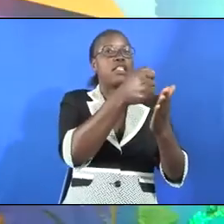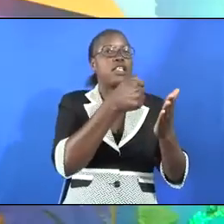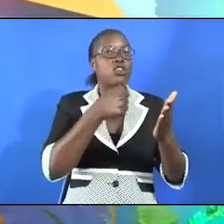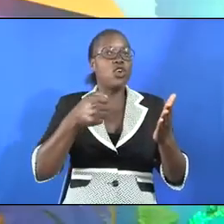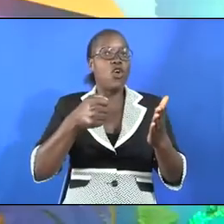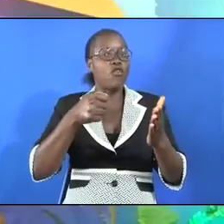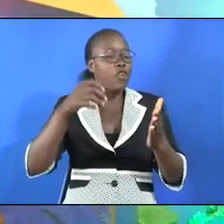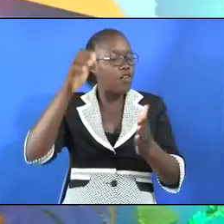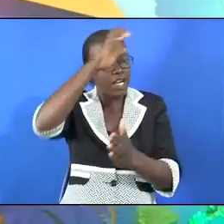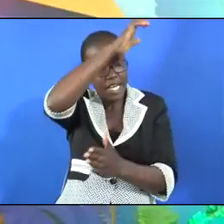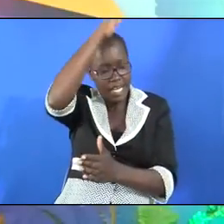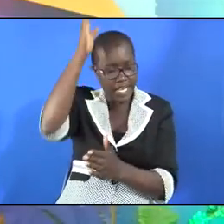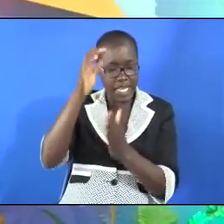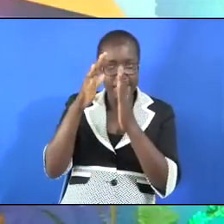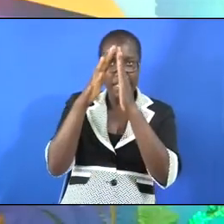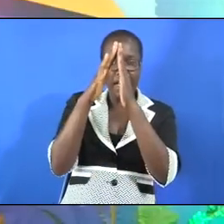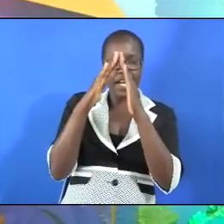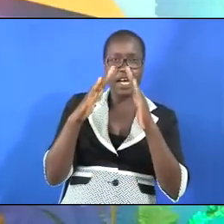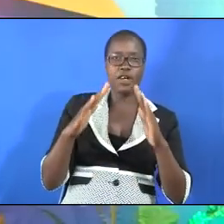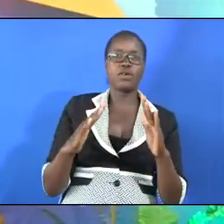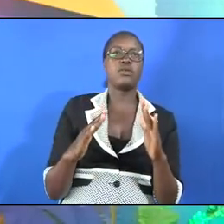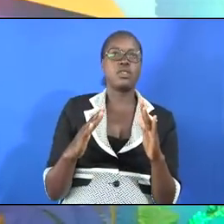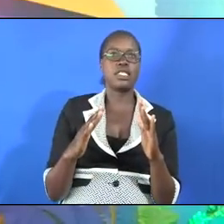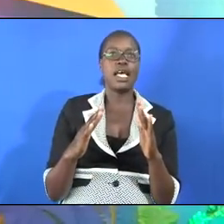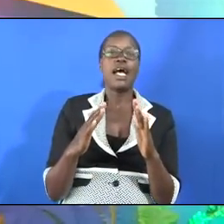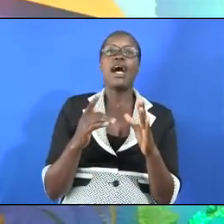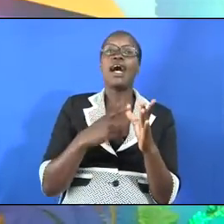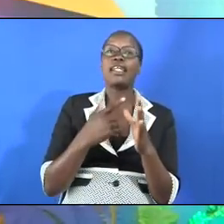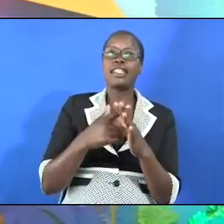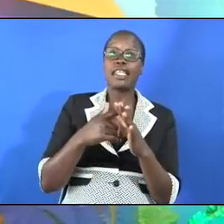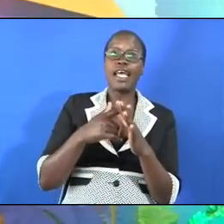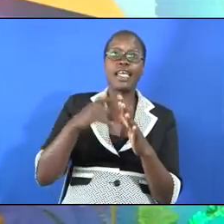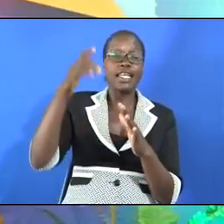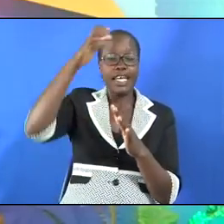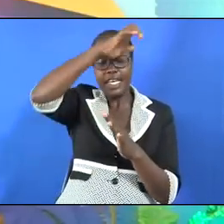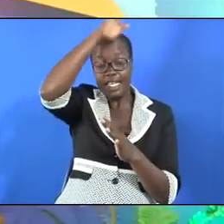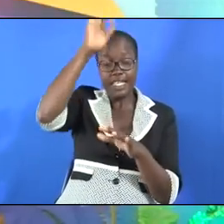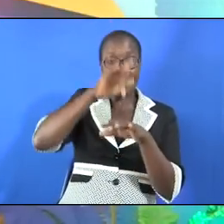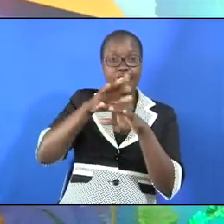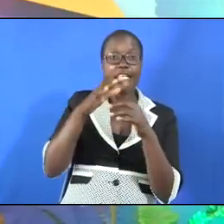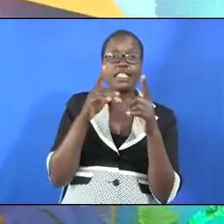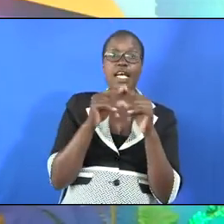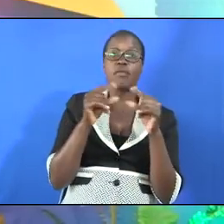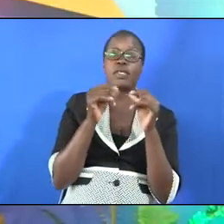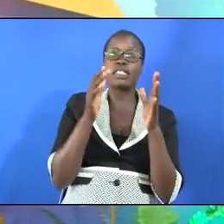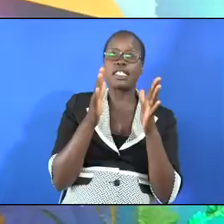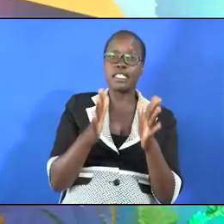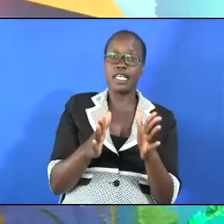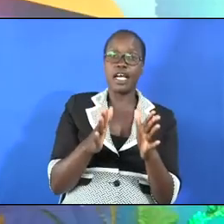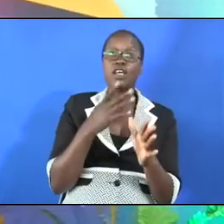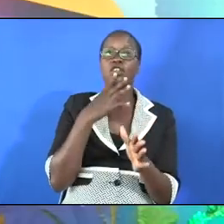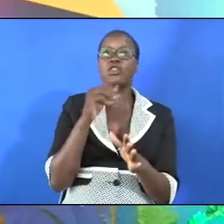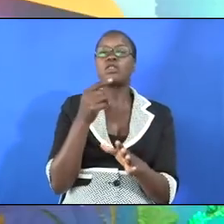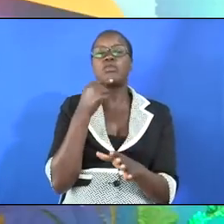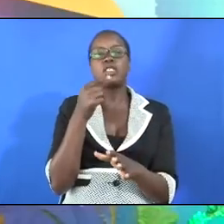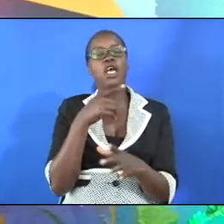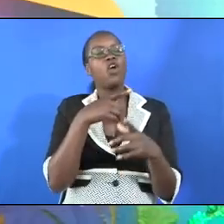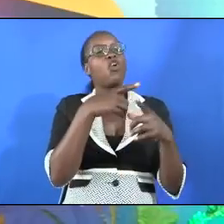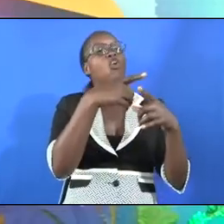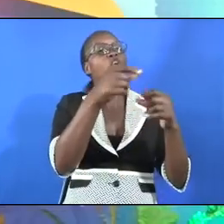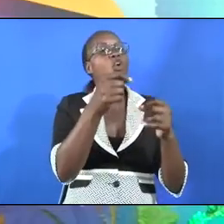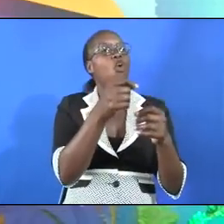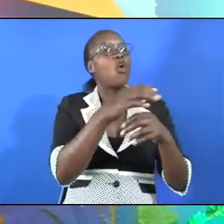of Elisha's house. And Elisha sent a messenger to him, saying, go and wash in